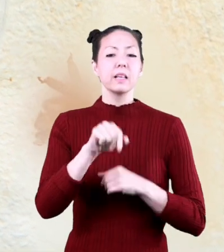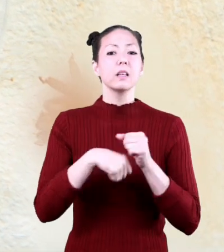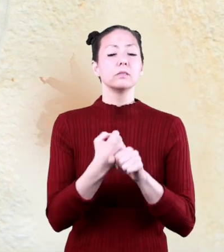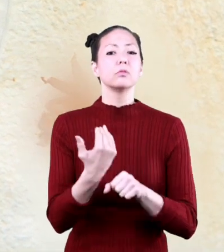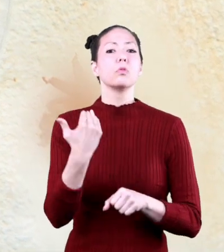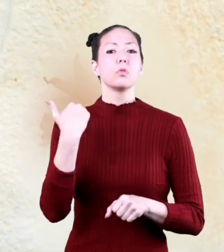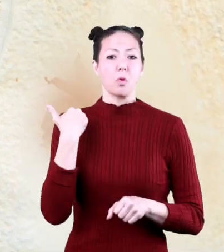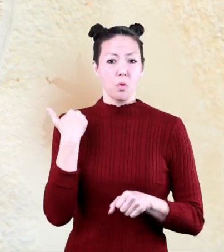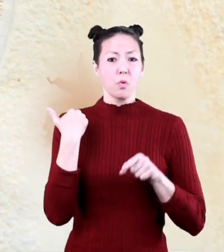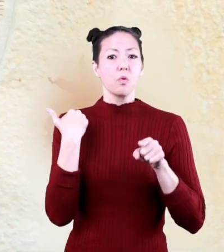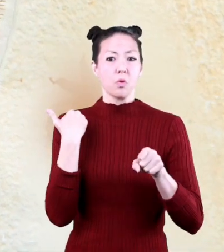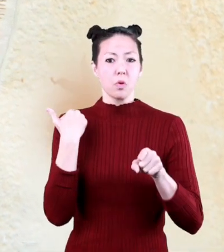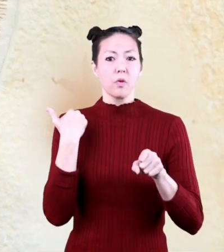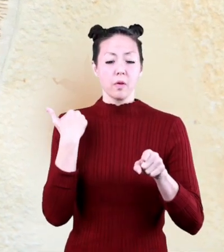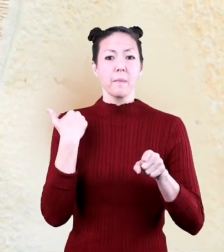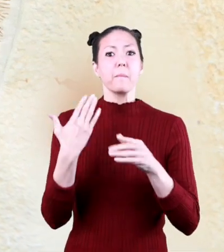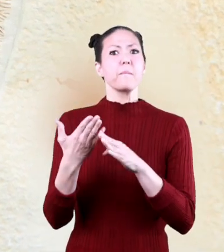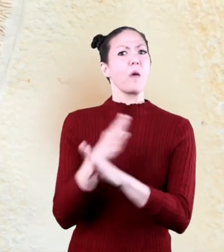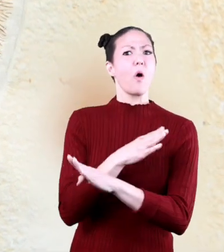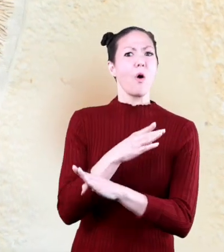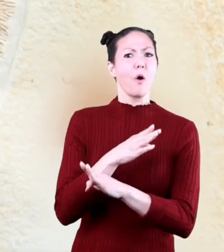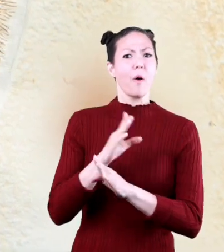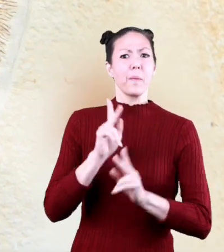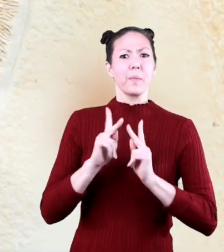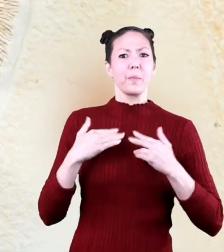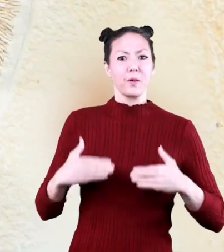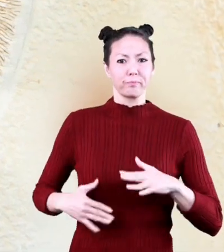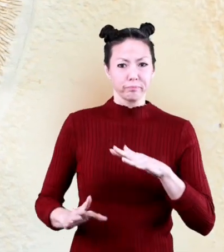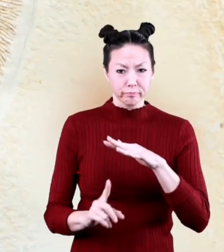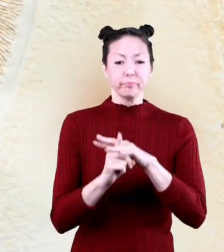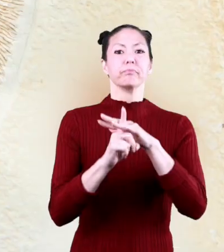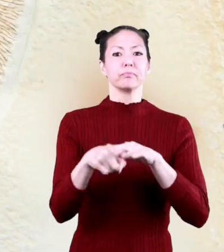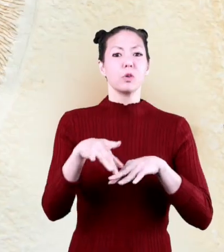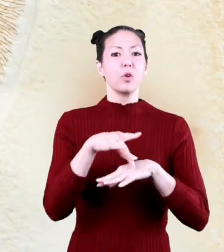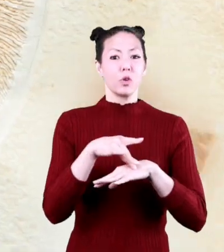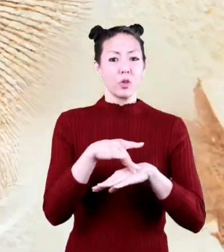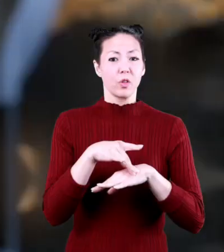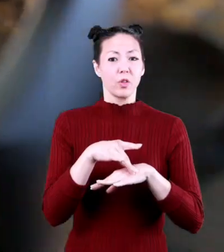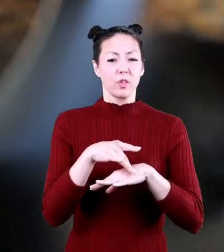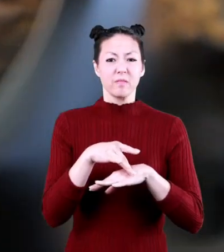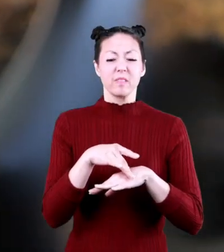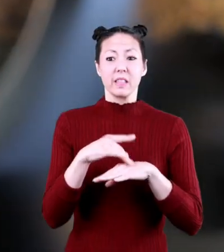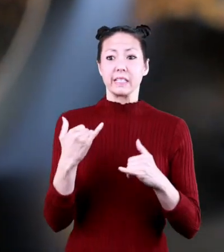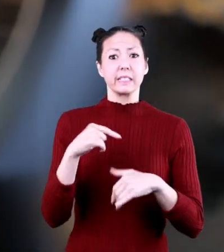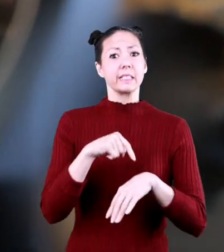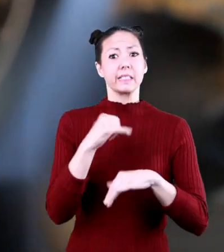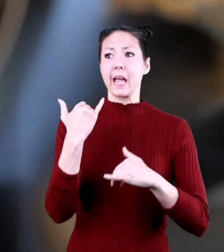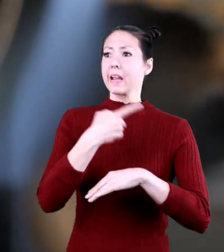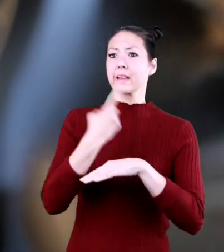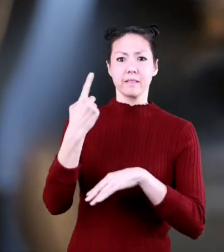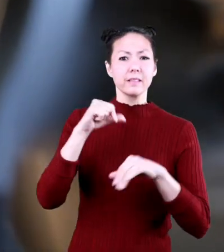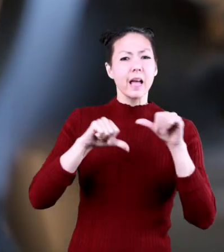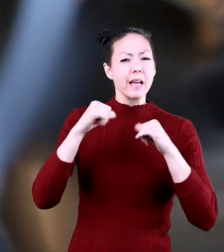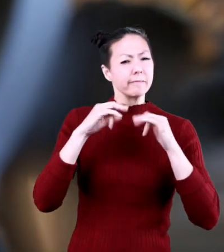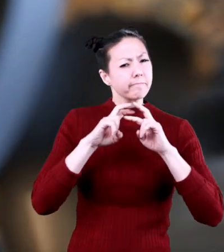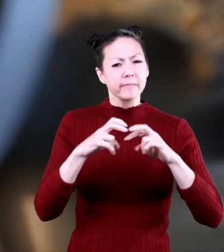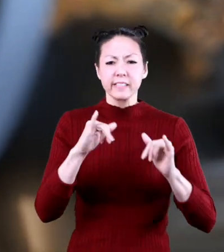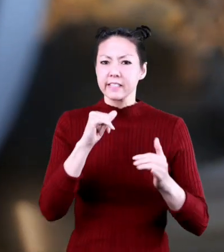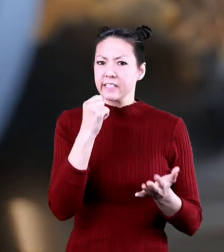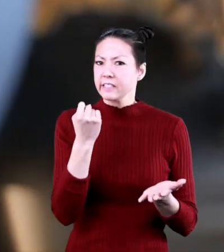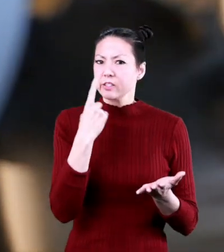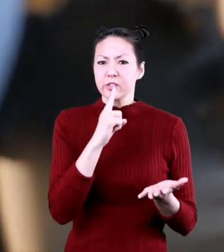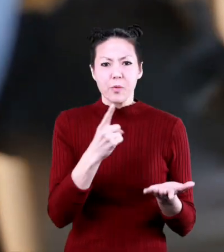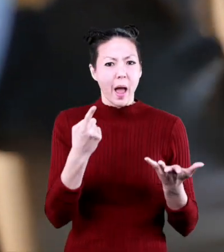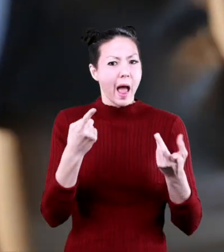66 million years ago way before any human beings lived on earth to this day scientists